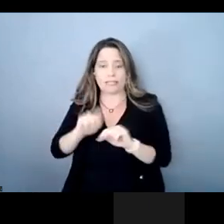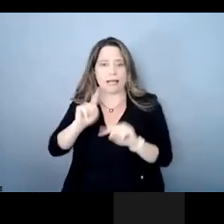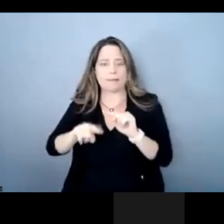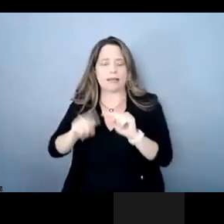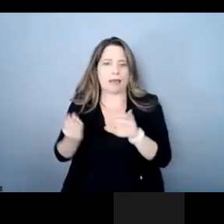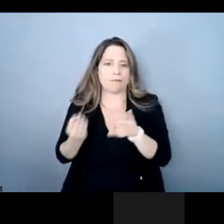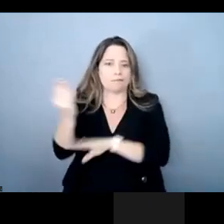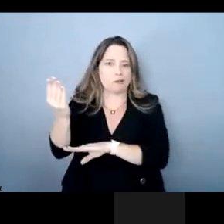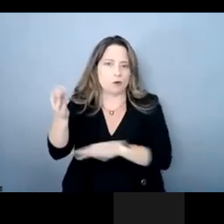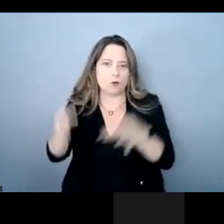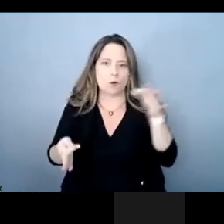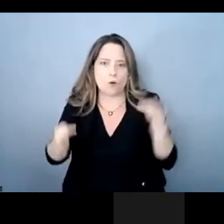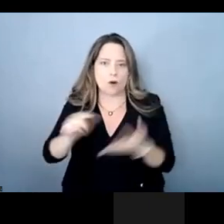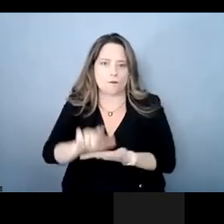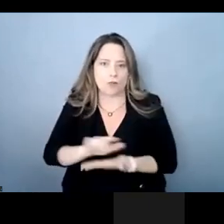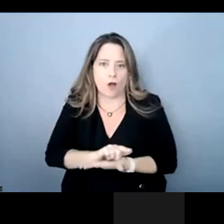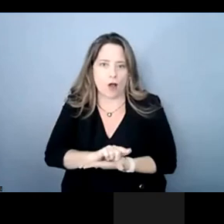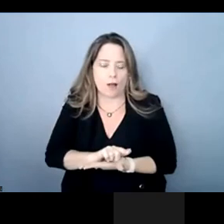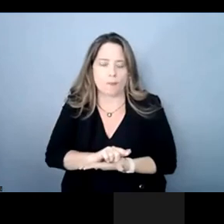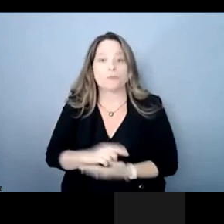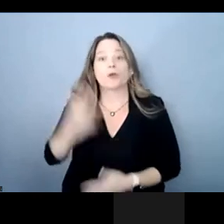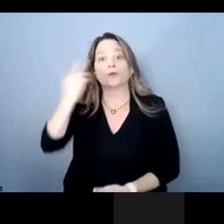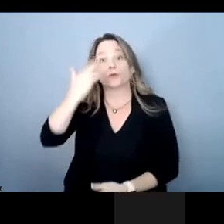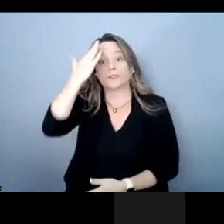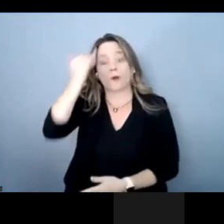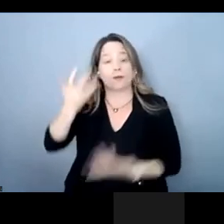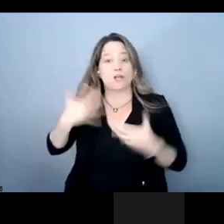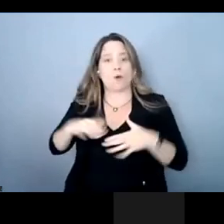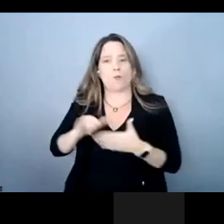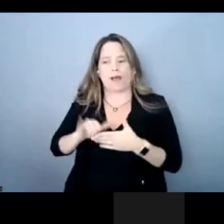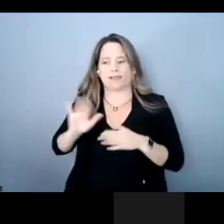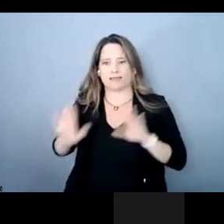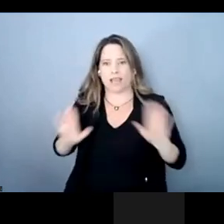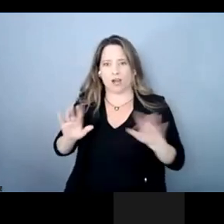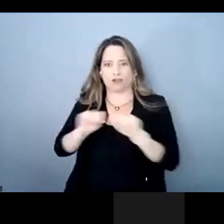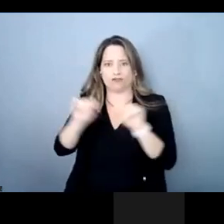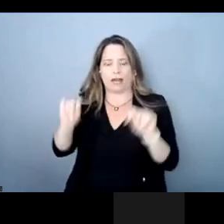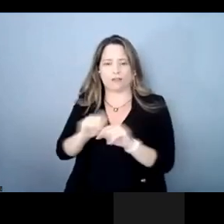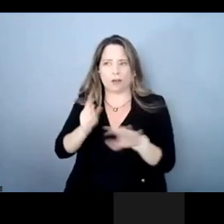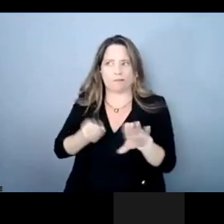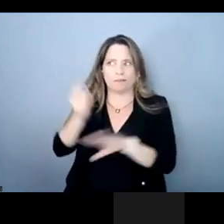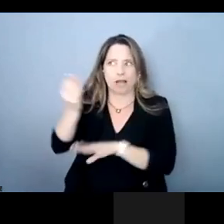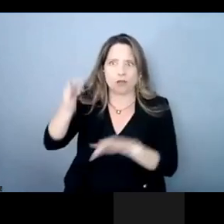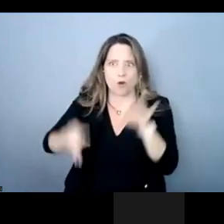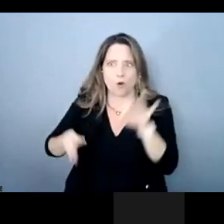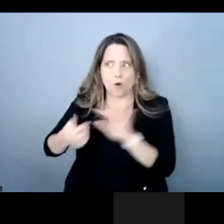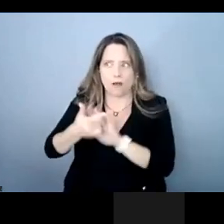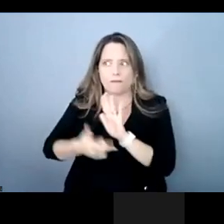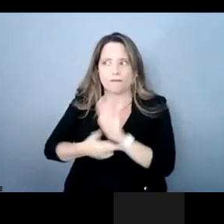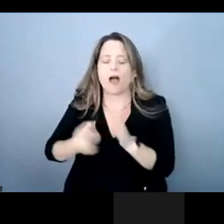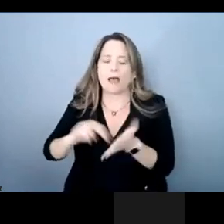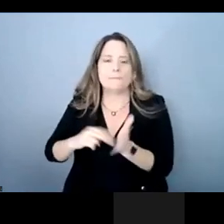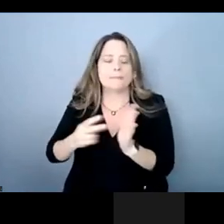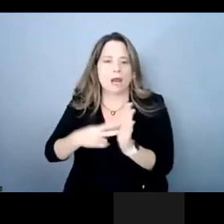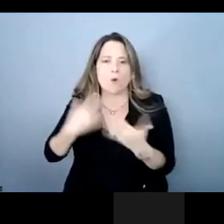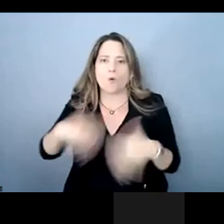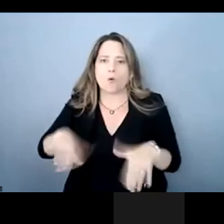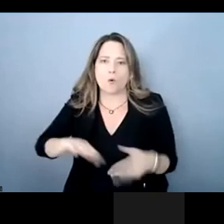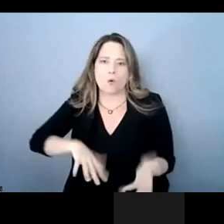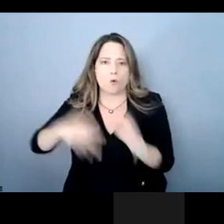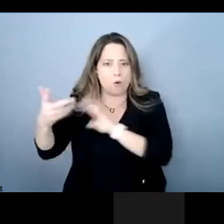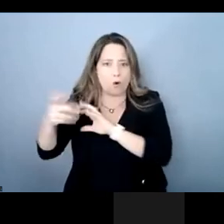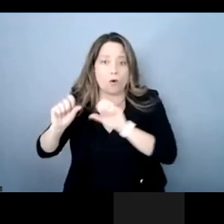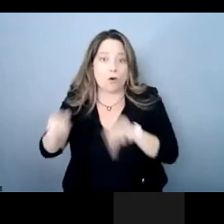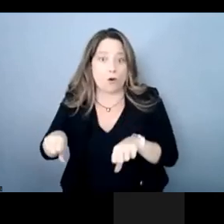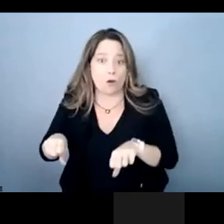reason we don't want transcript submitted into a court of law is because the blowback on the community the first time somebody's able to use a